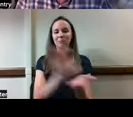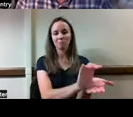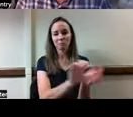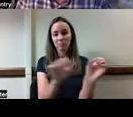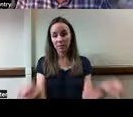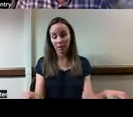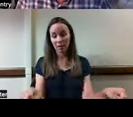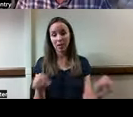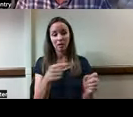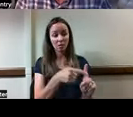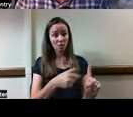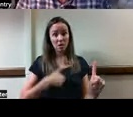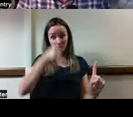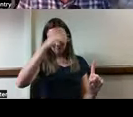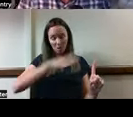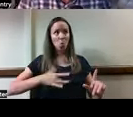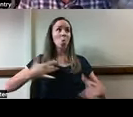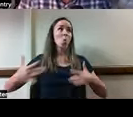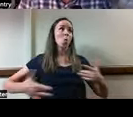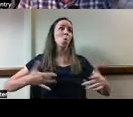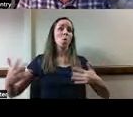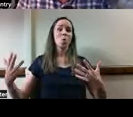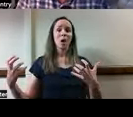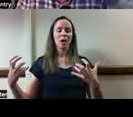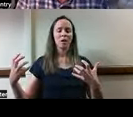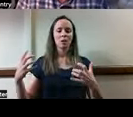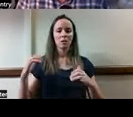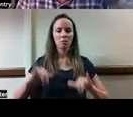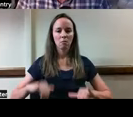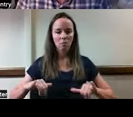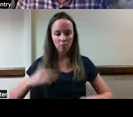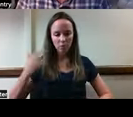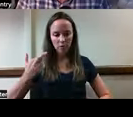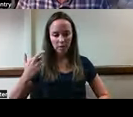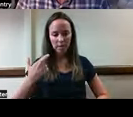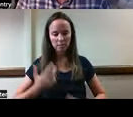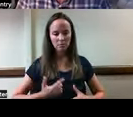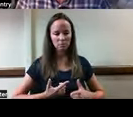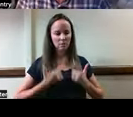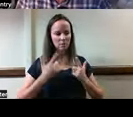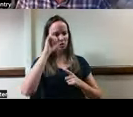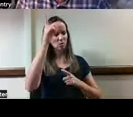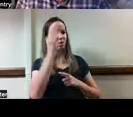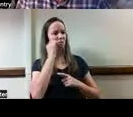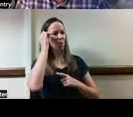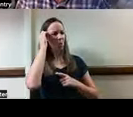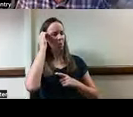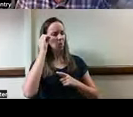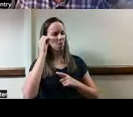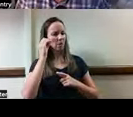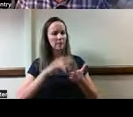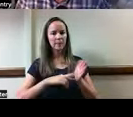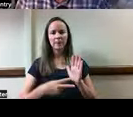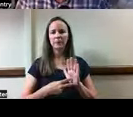The young man is excited about this possibility until he realizes that living in a smart home may mean that he will no longer